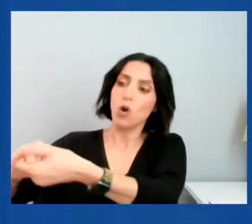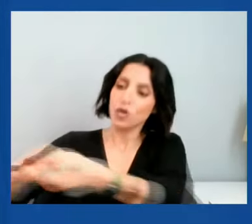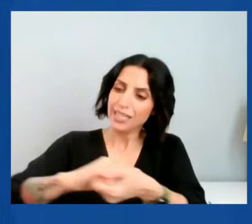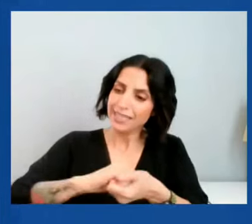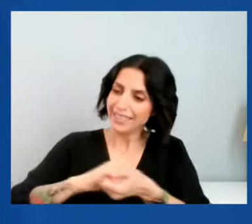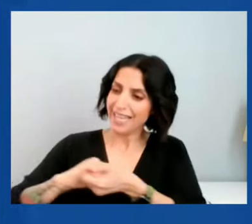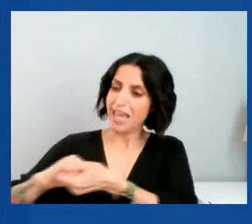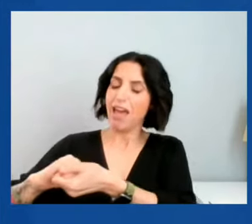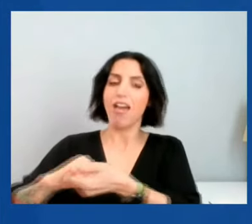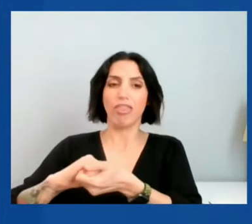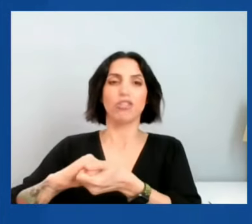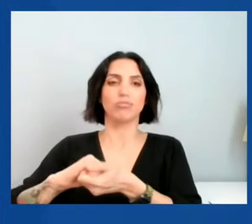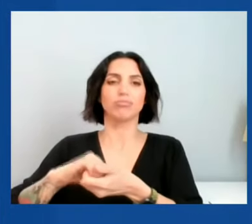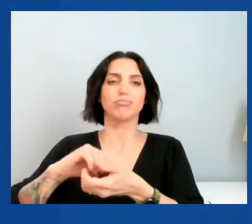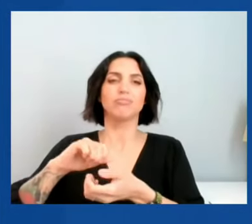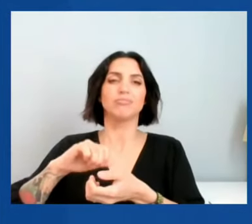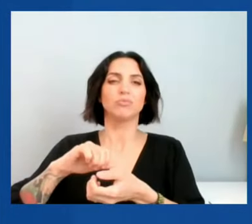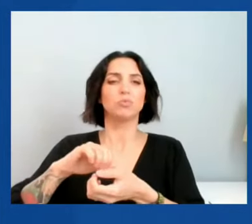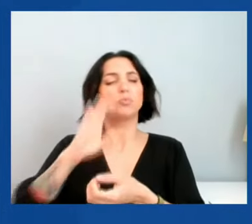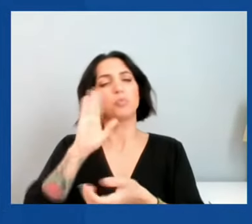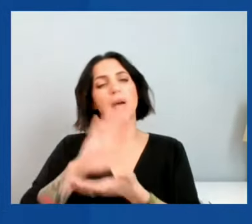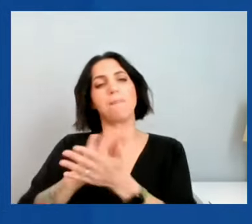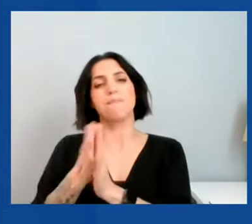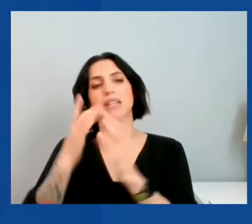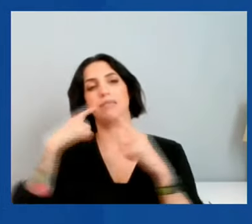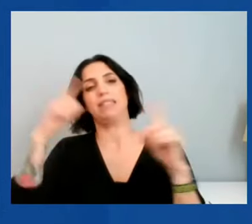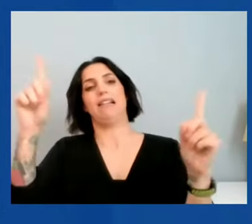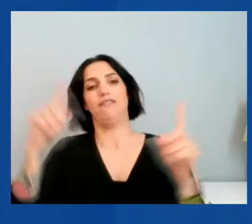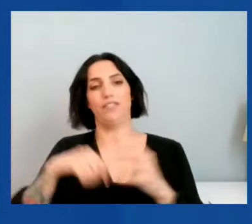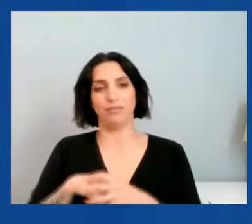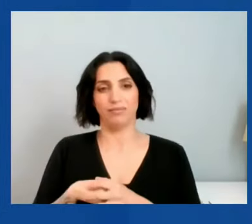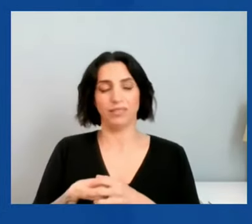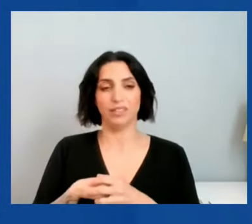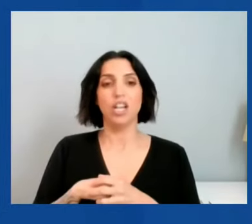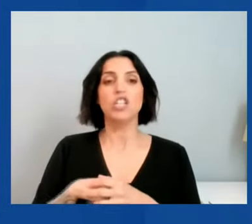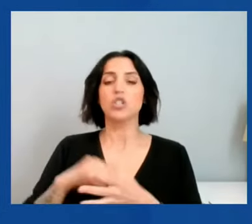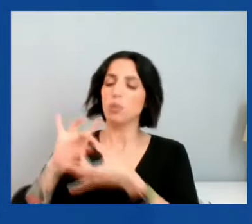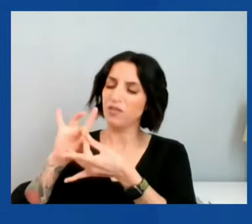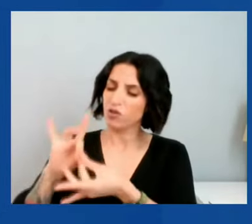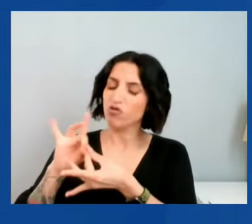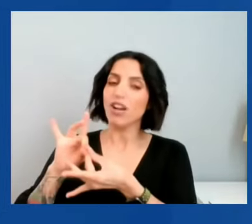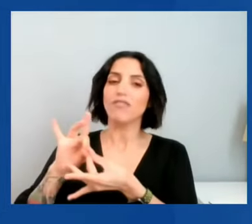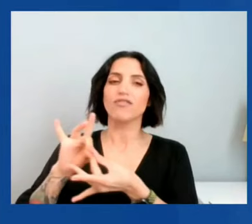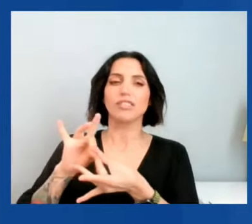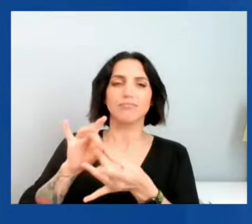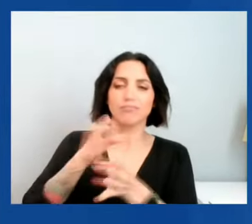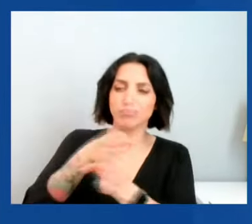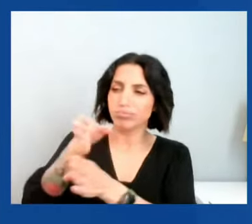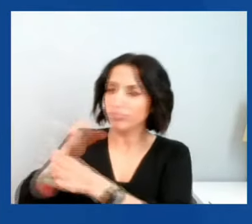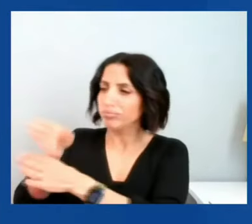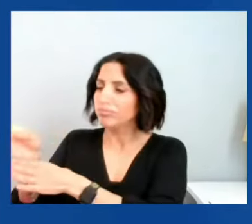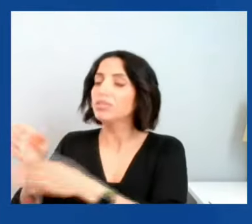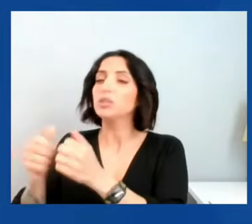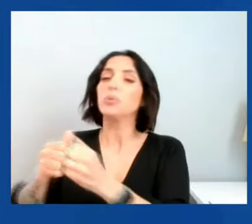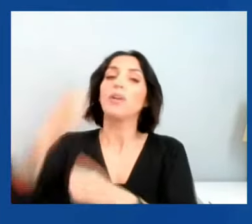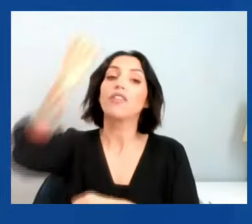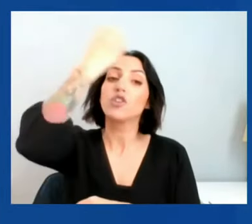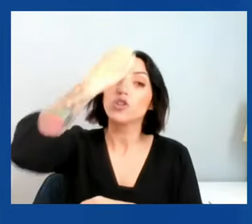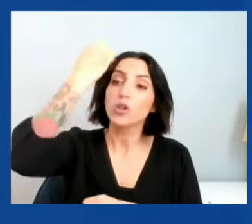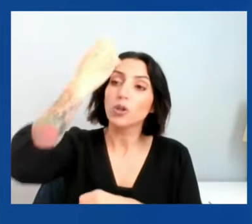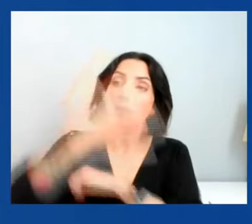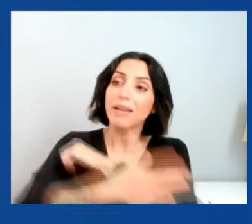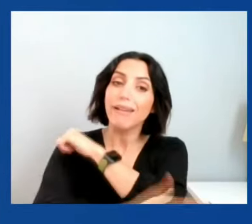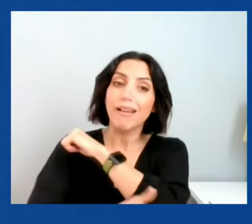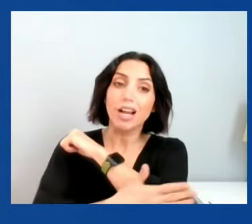We've really strengthened multilateral ties, and especially our ties with our European and G7